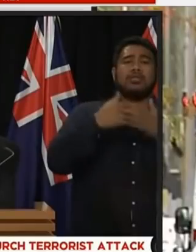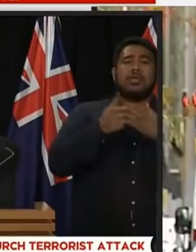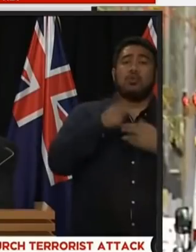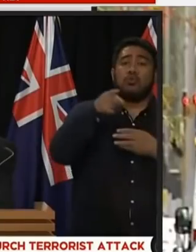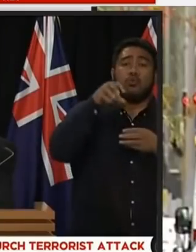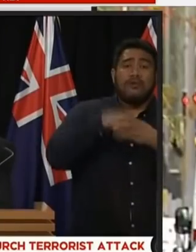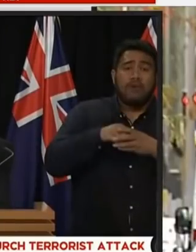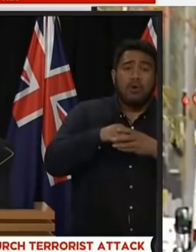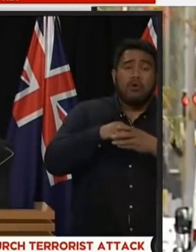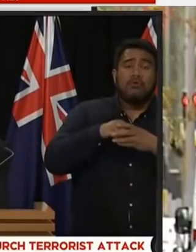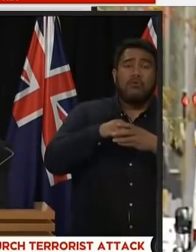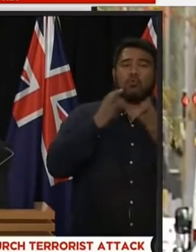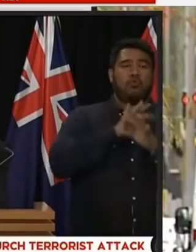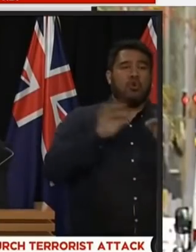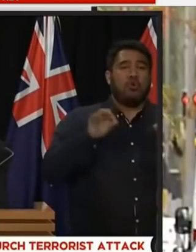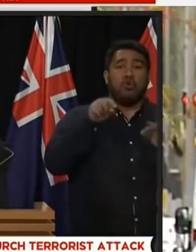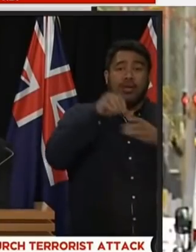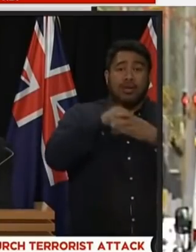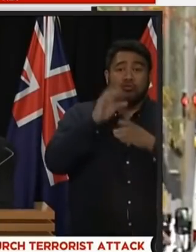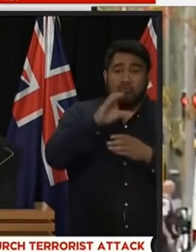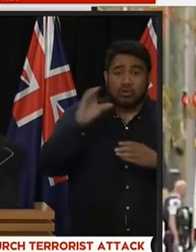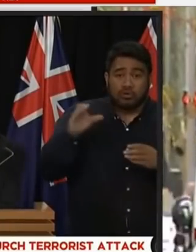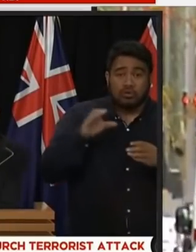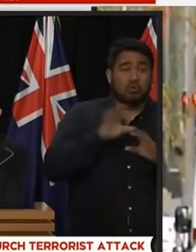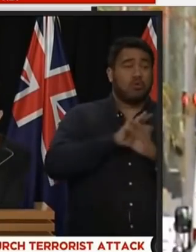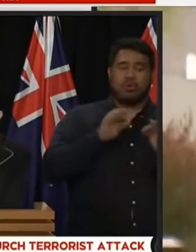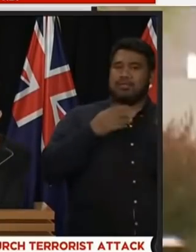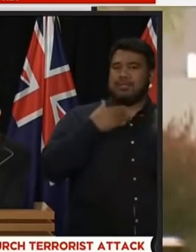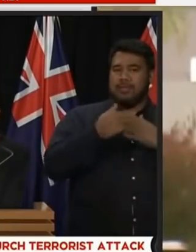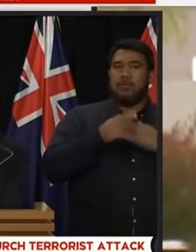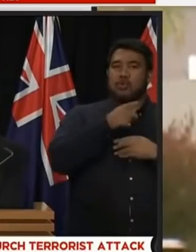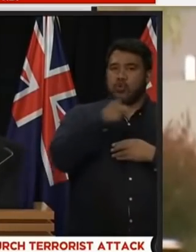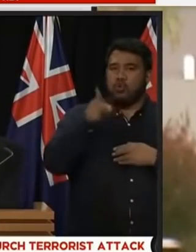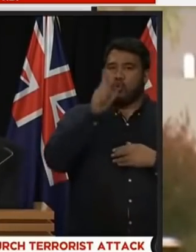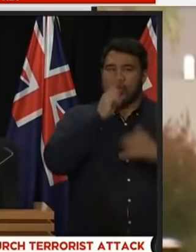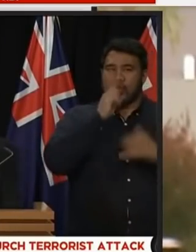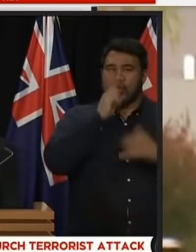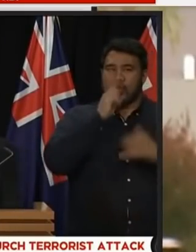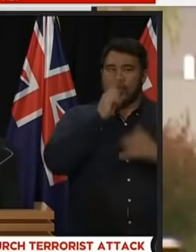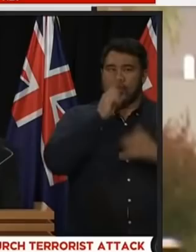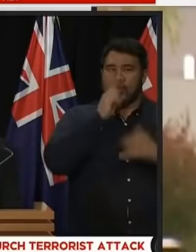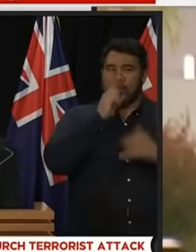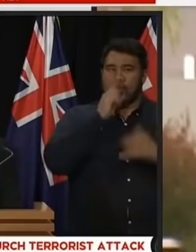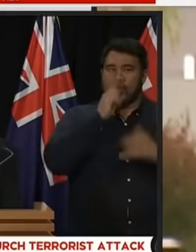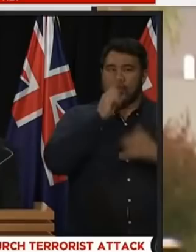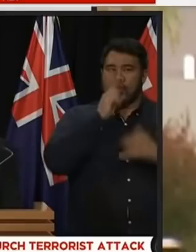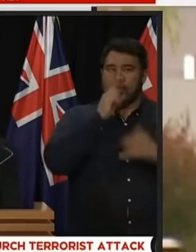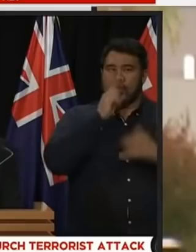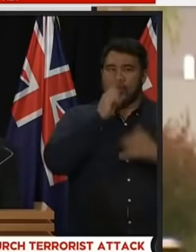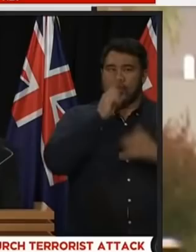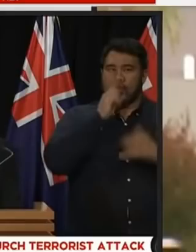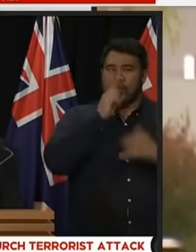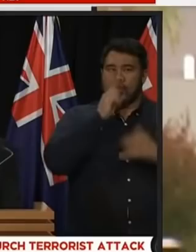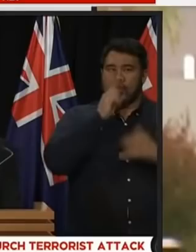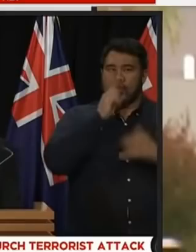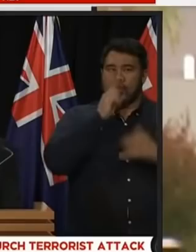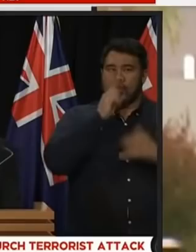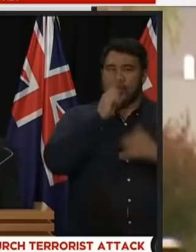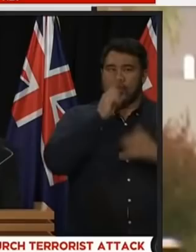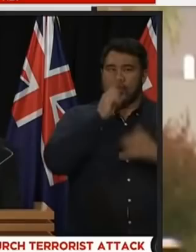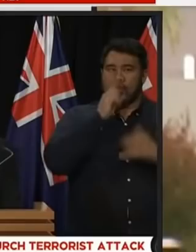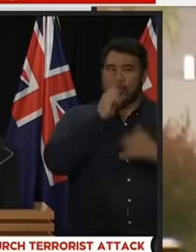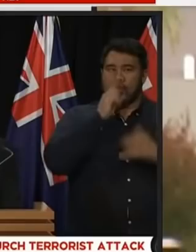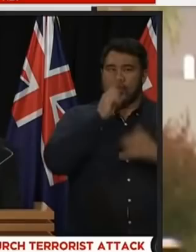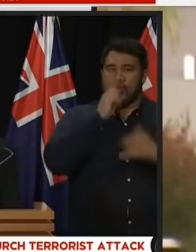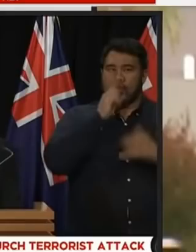involved in these incidents whether they're residents or christchurch or not anyone i think you're directly involved make